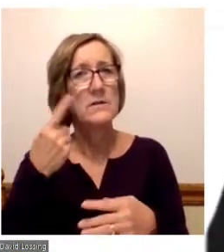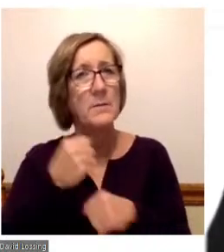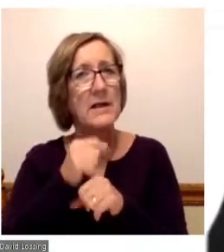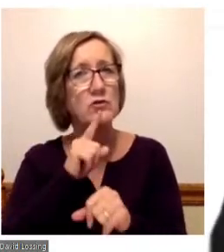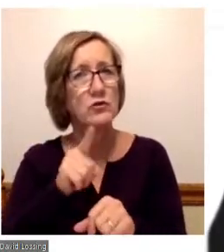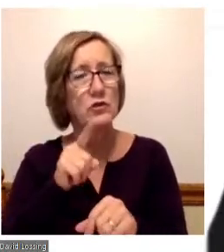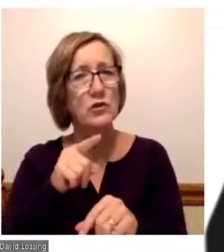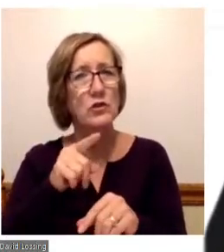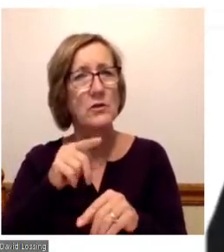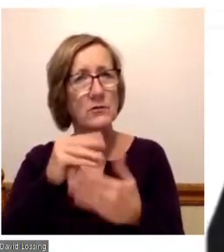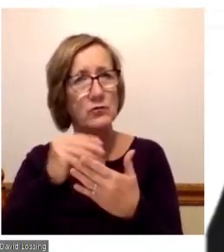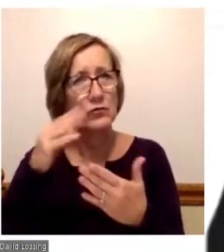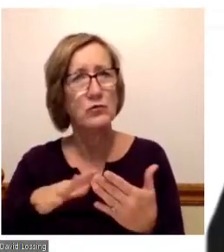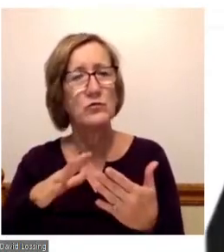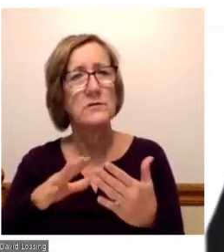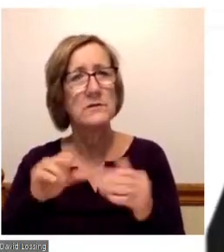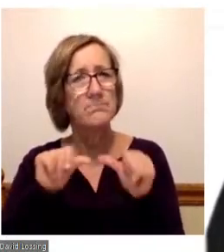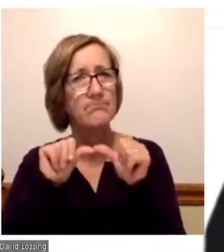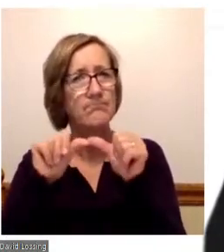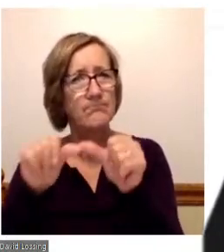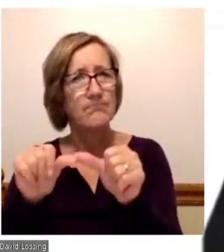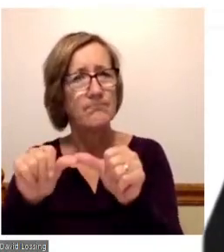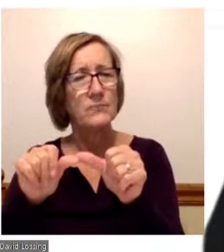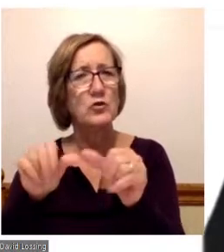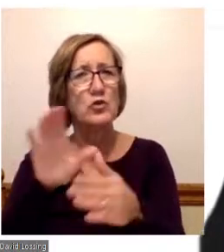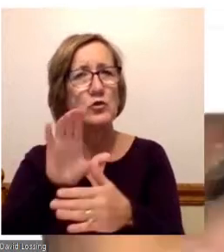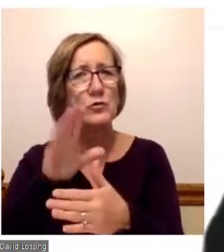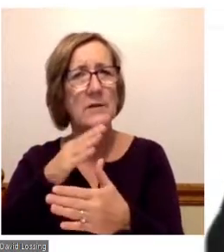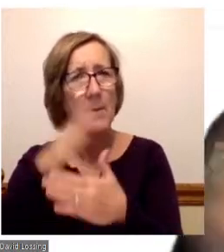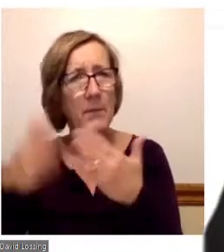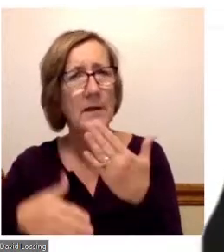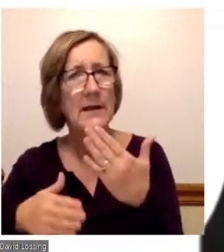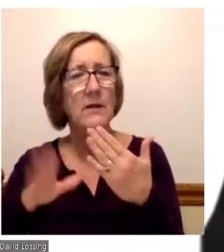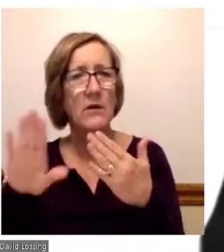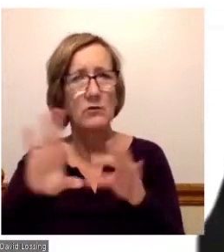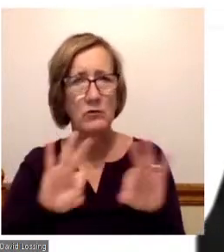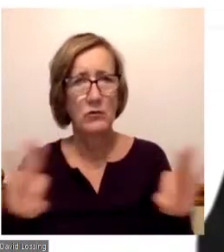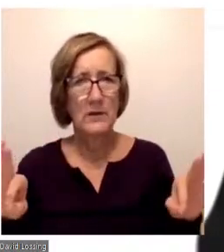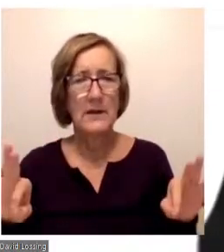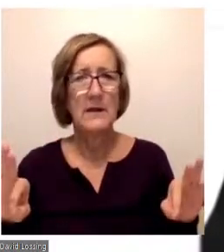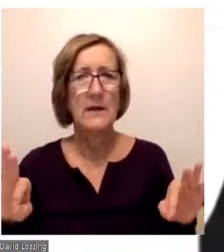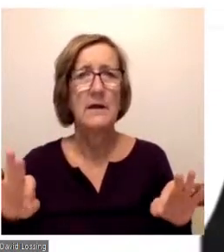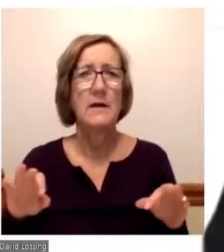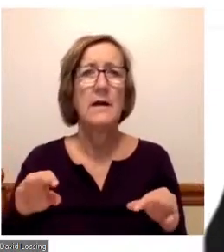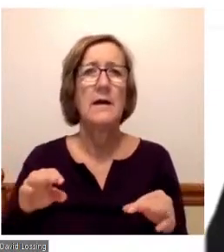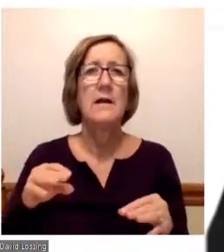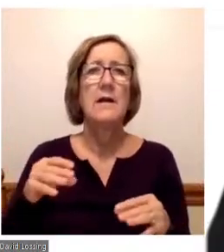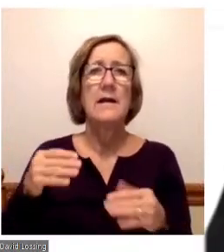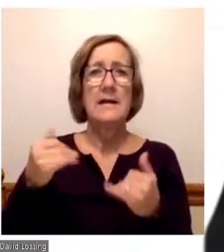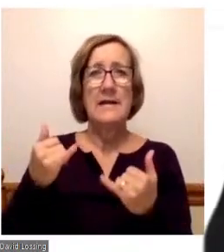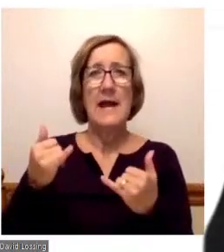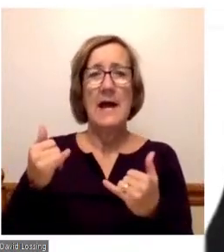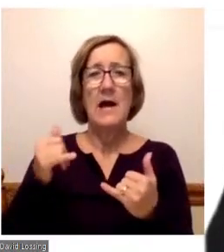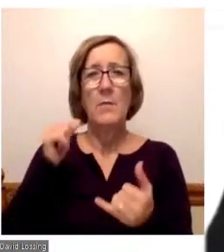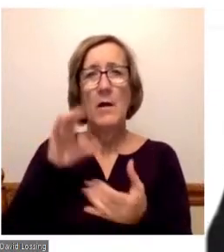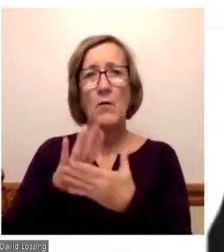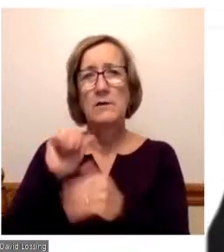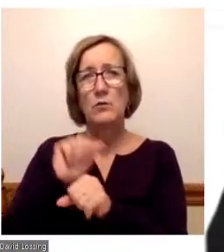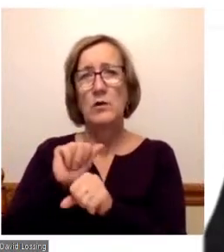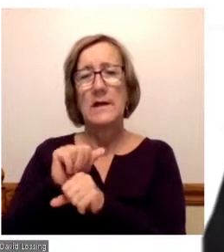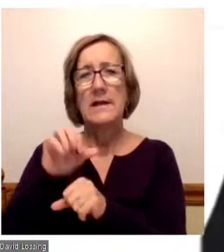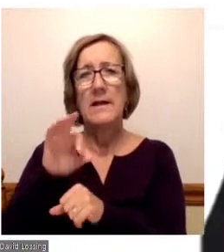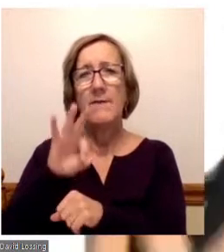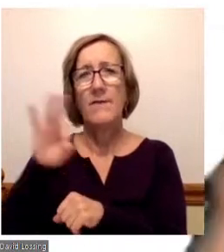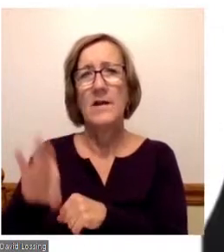that they move on to degree completion itself. She's now working at Flint Community Schools, that Flint Southwestern High School,